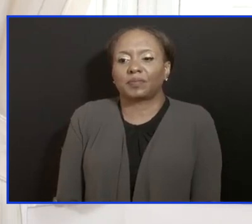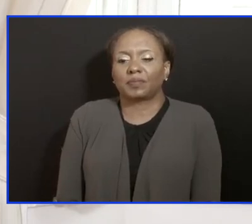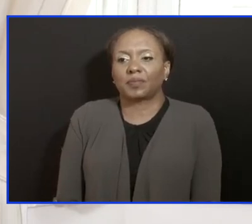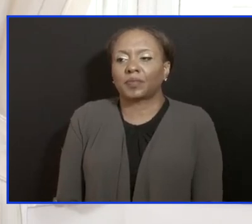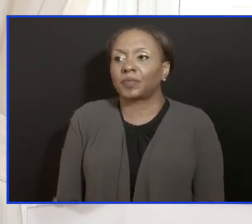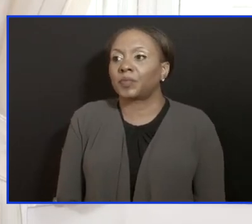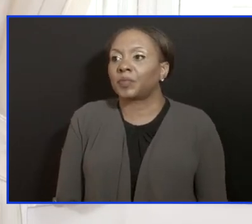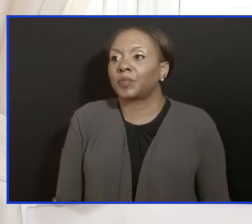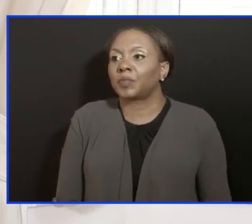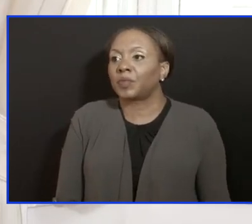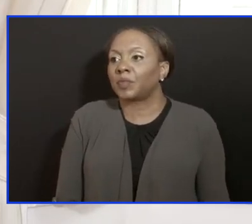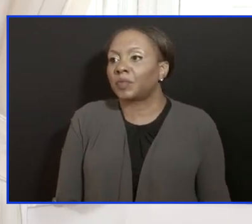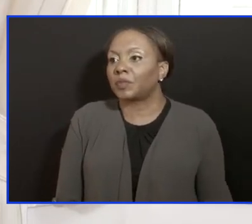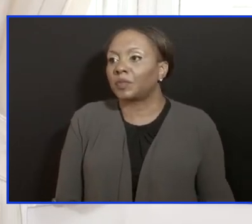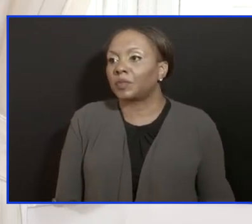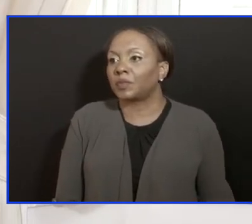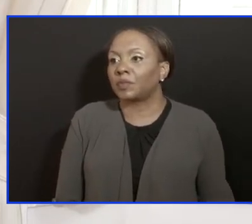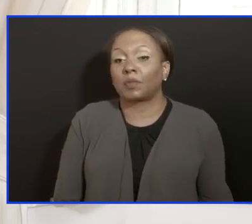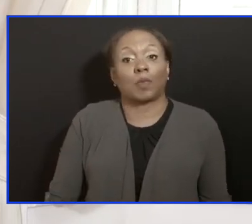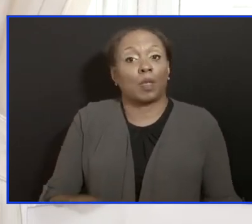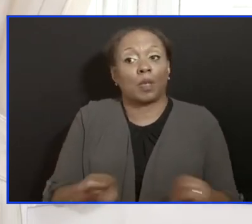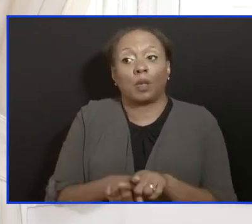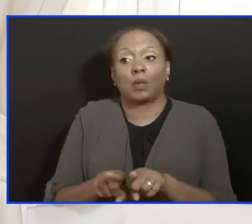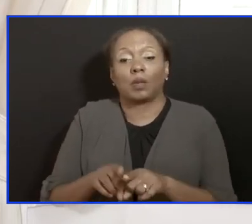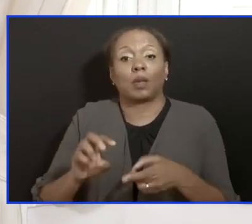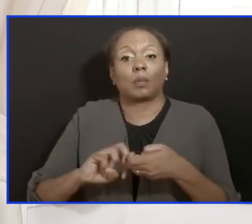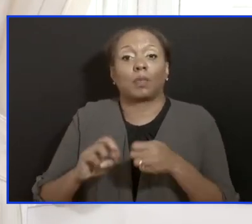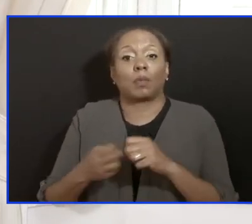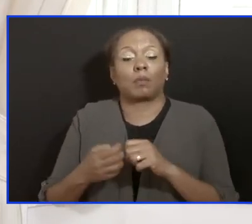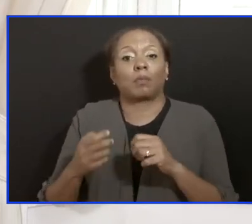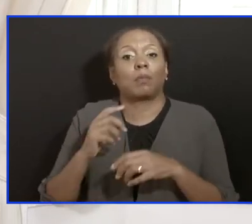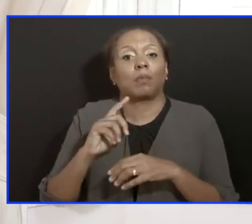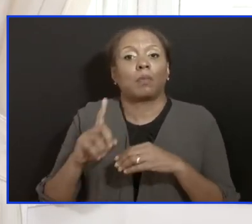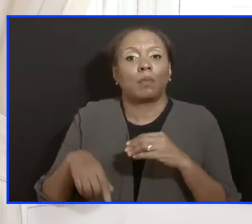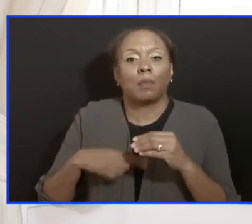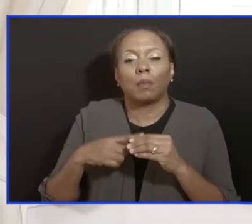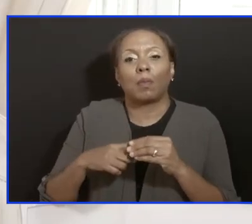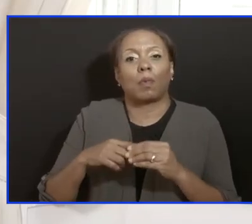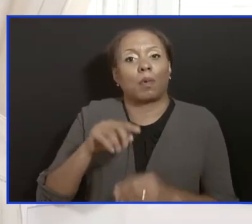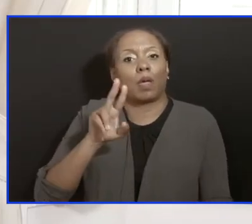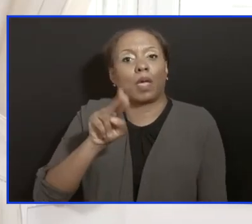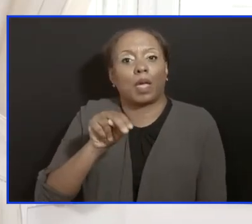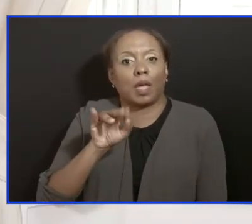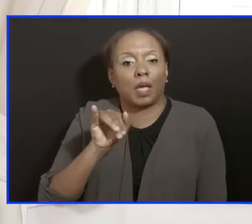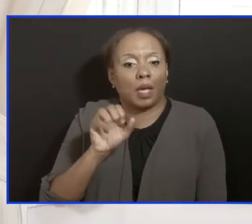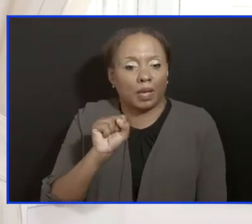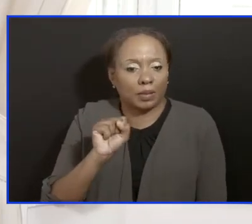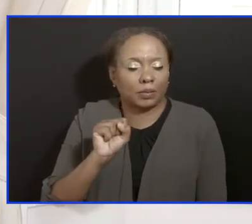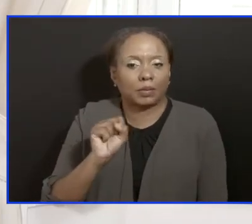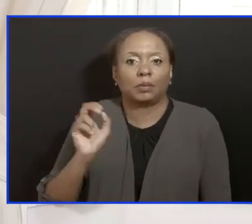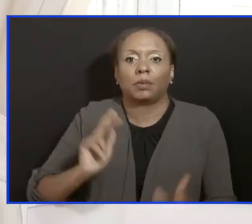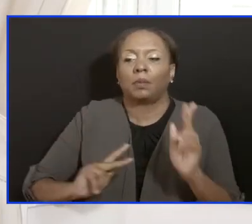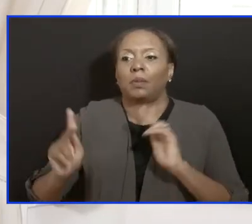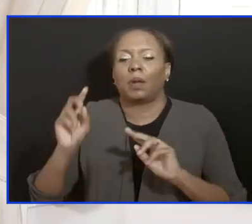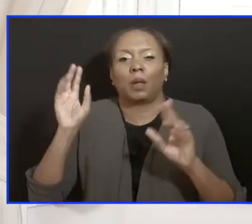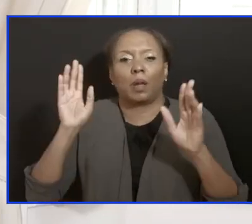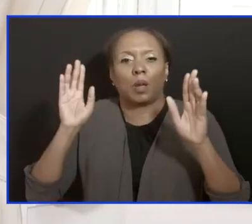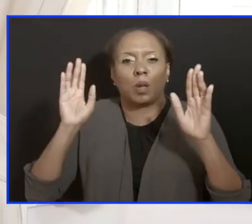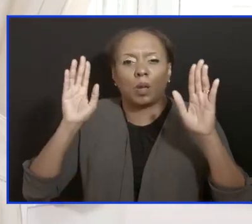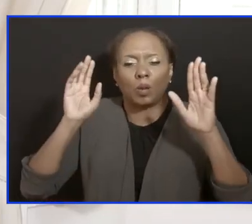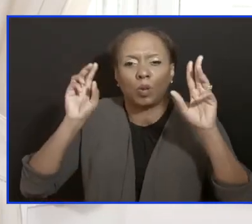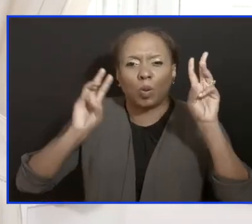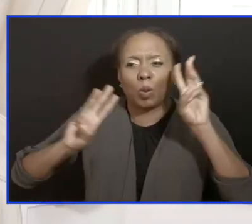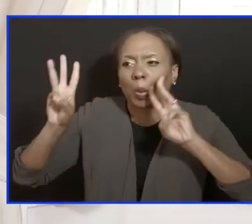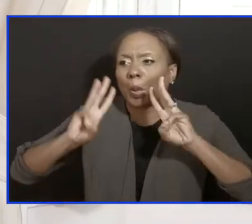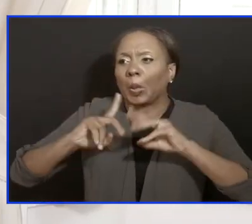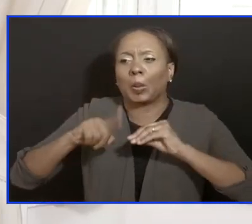an evolving situation of NIS claims. I know there are a lot of persons who are concerned about NIS claims at this point in time, but I want to reassure